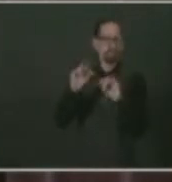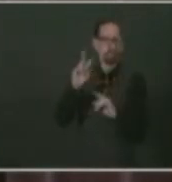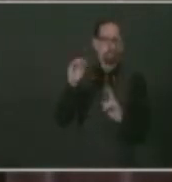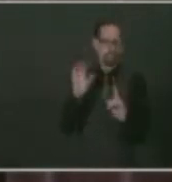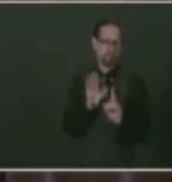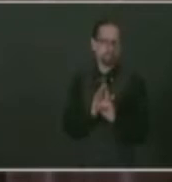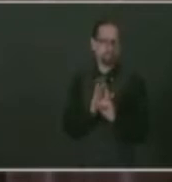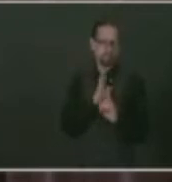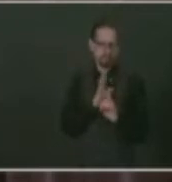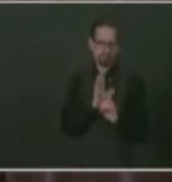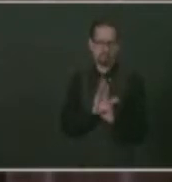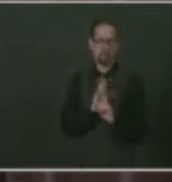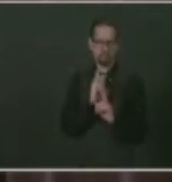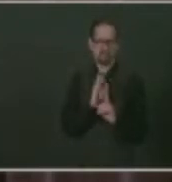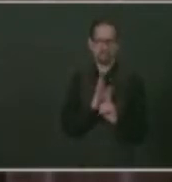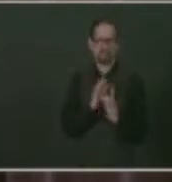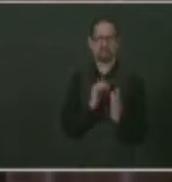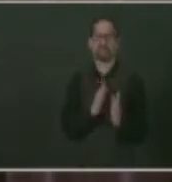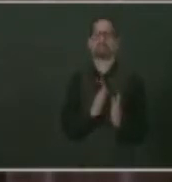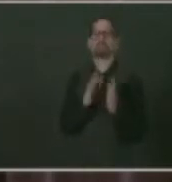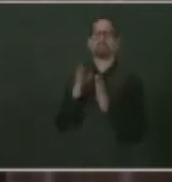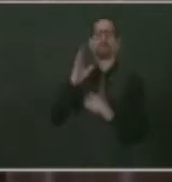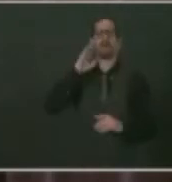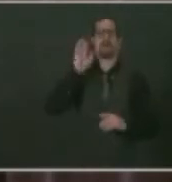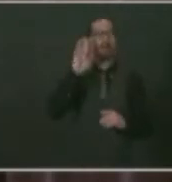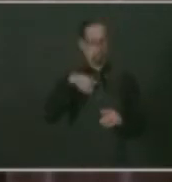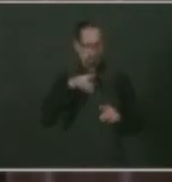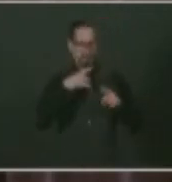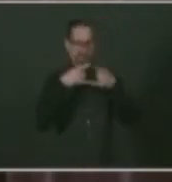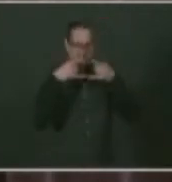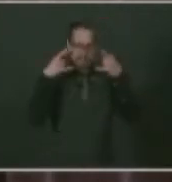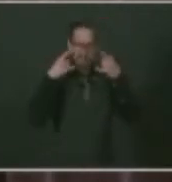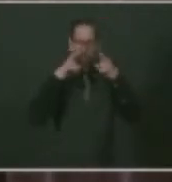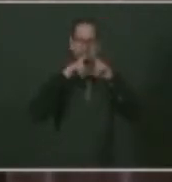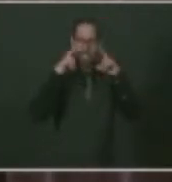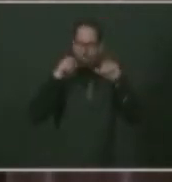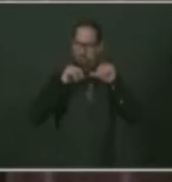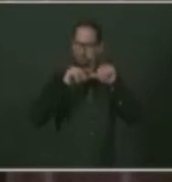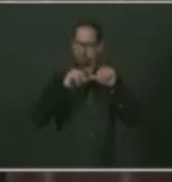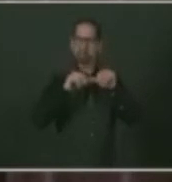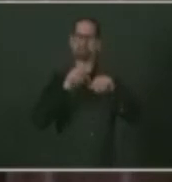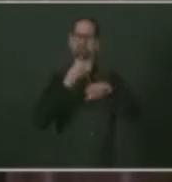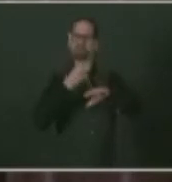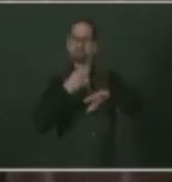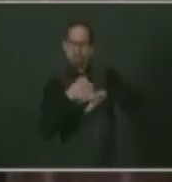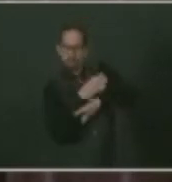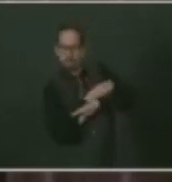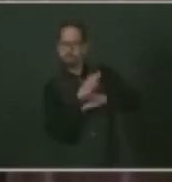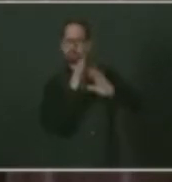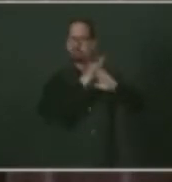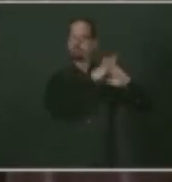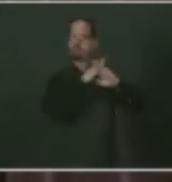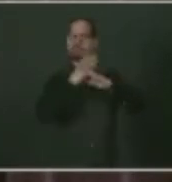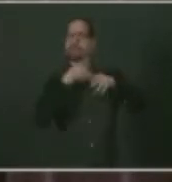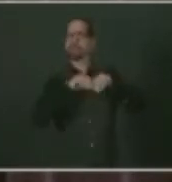the efficacy of using masks, I think there's, what, a dozen trials have been out there, randomized trials, thousands of people involved. How do we